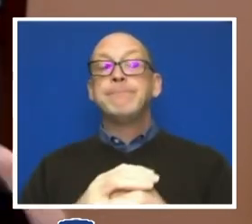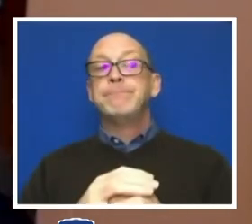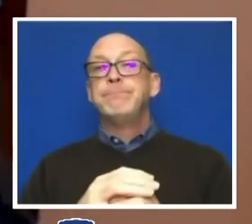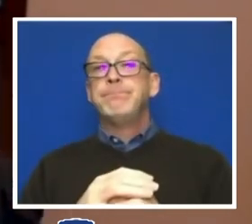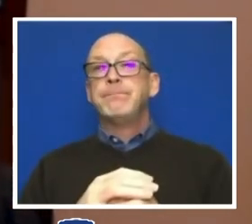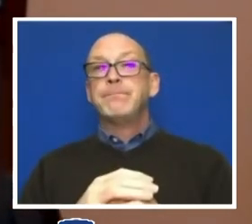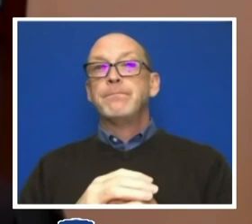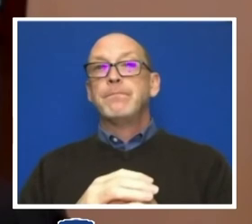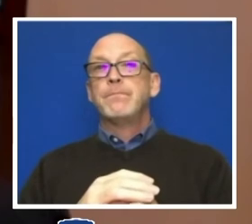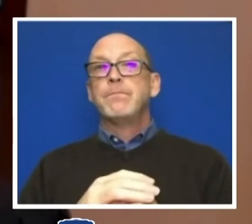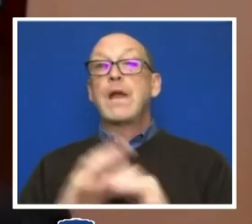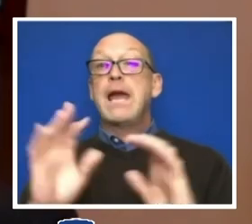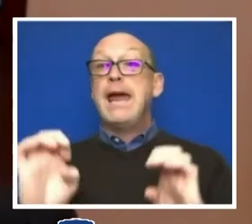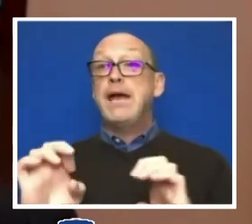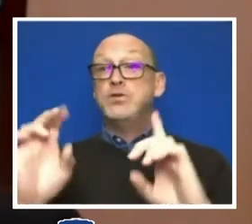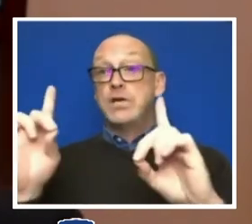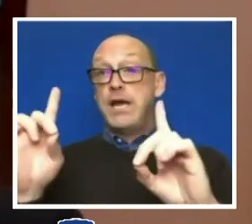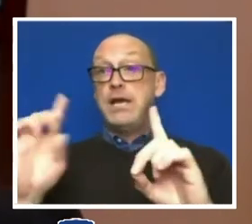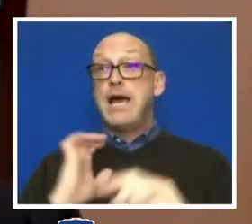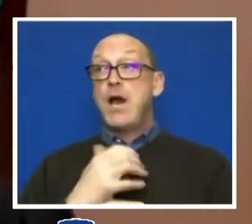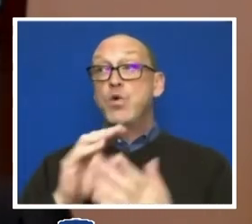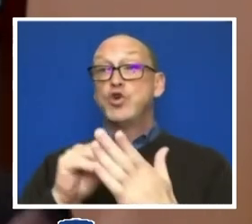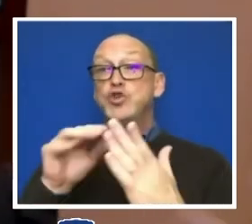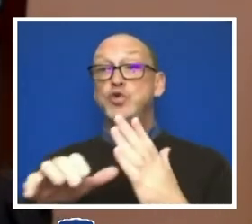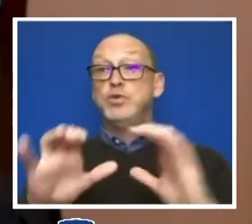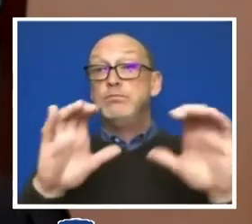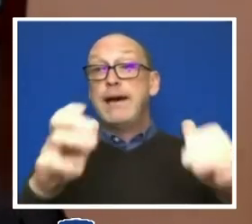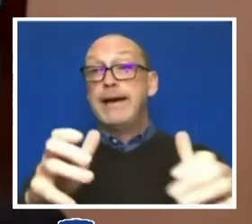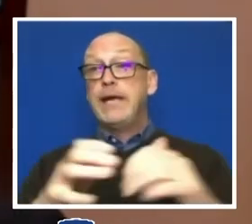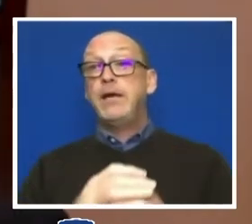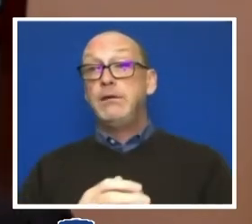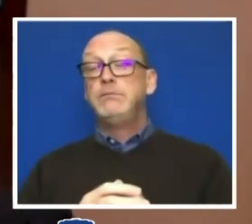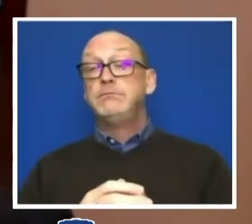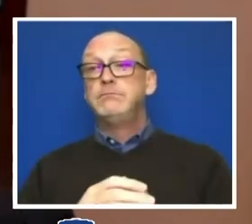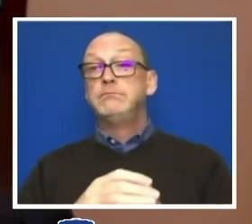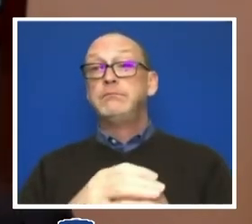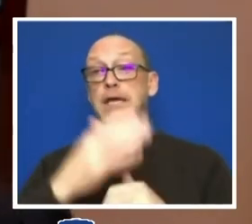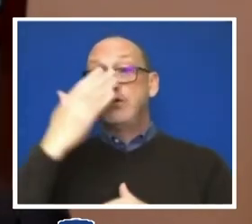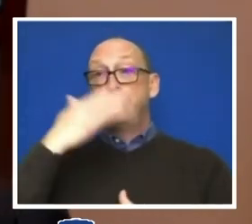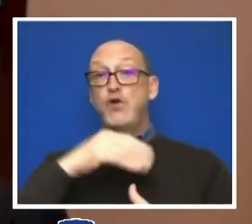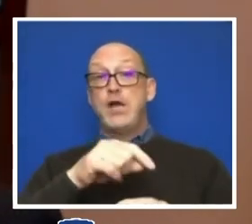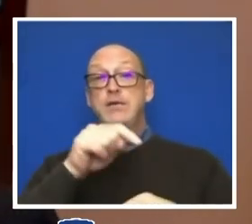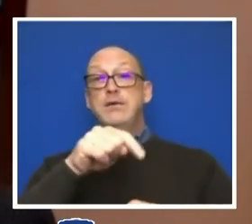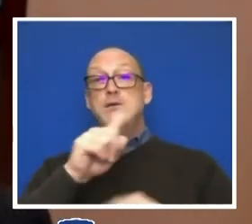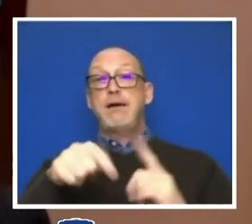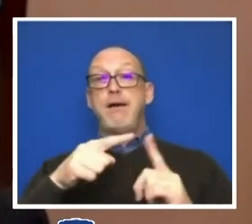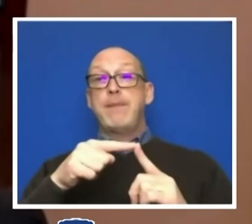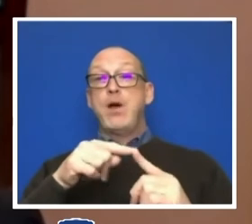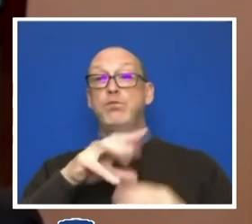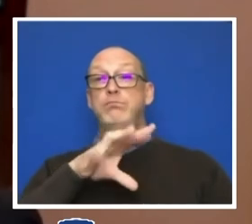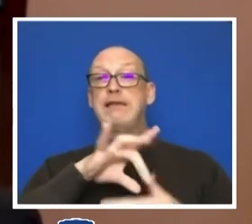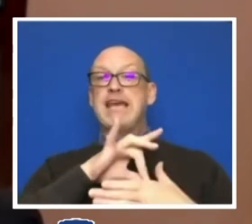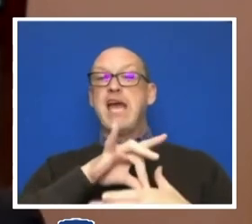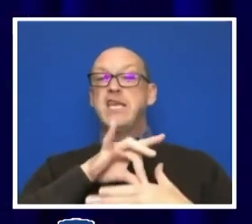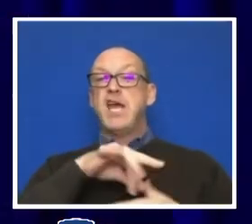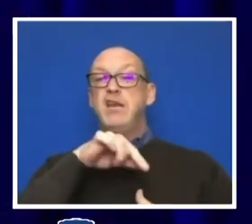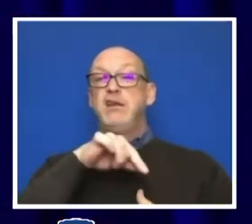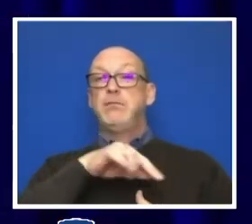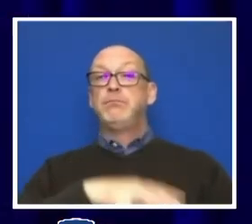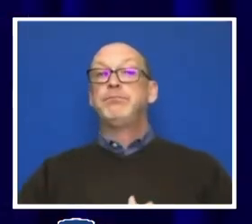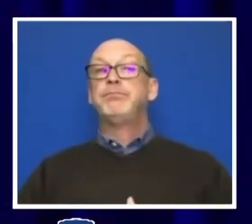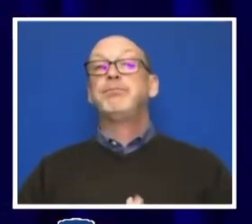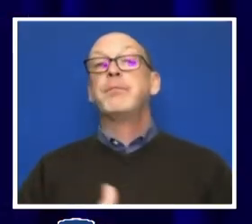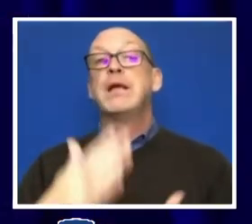educating our student body at the front end about its contents. Thank you.